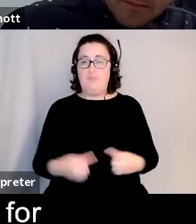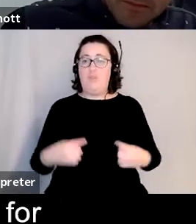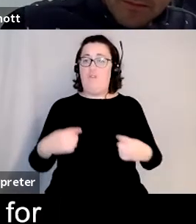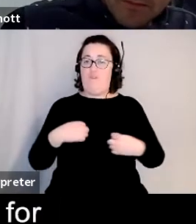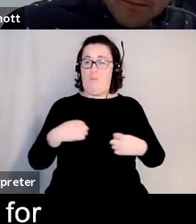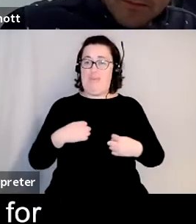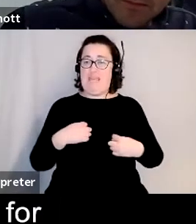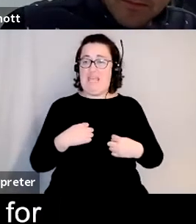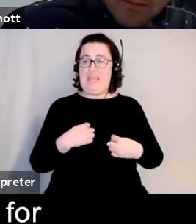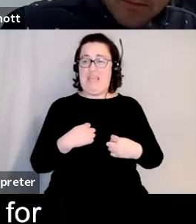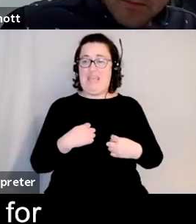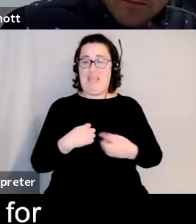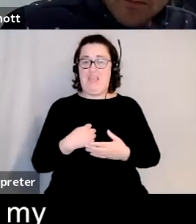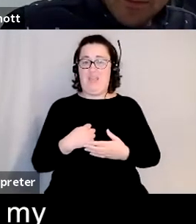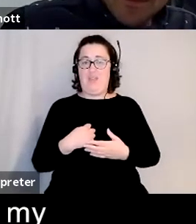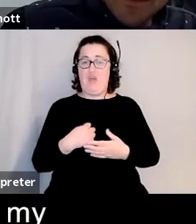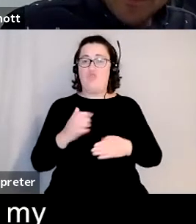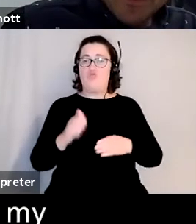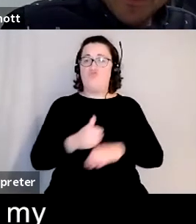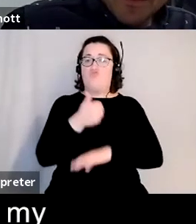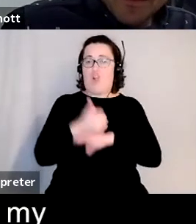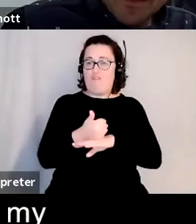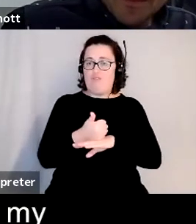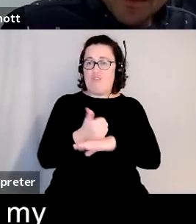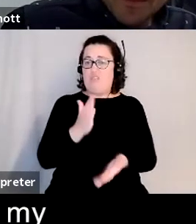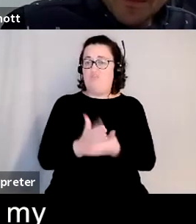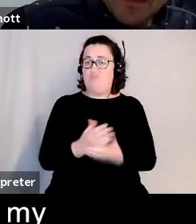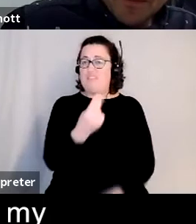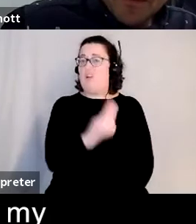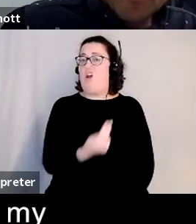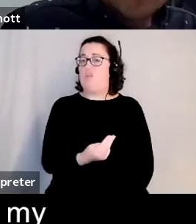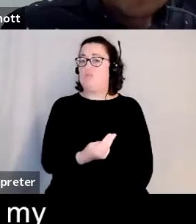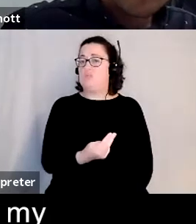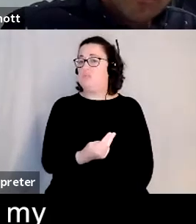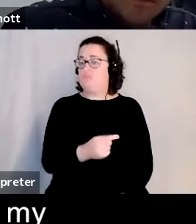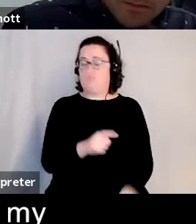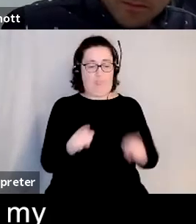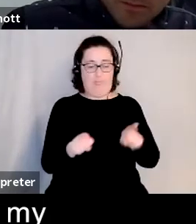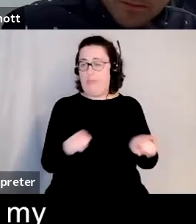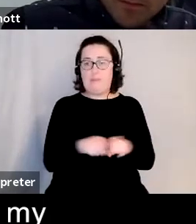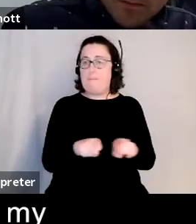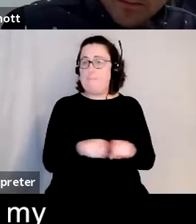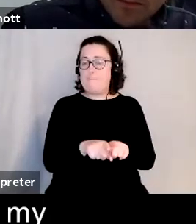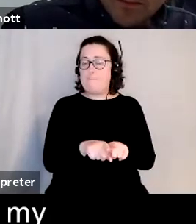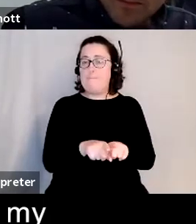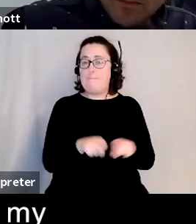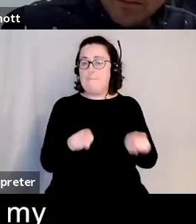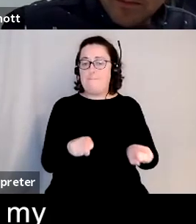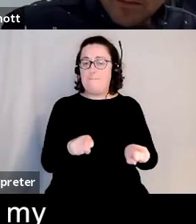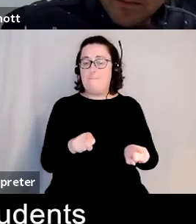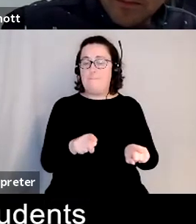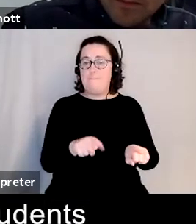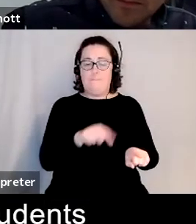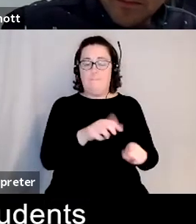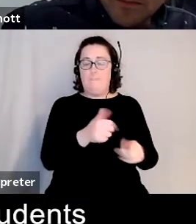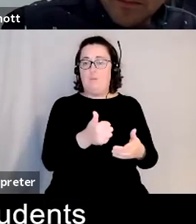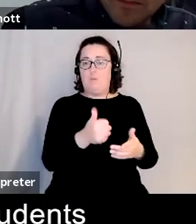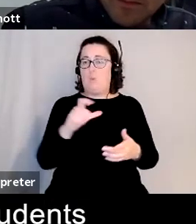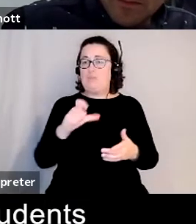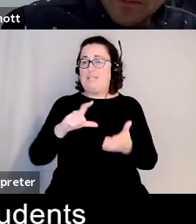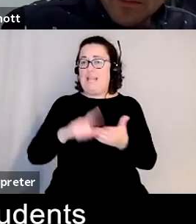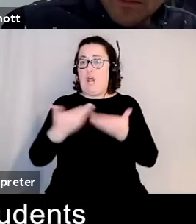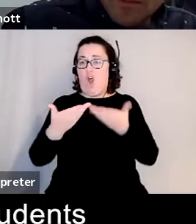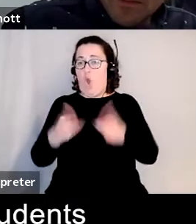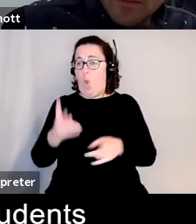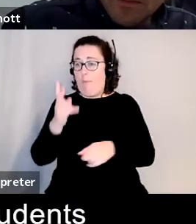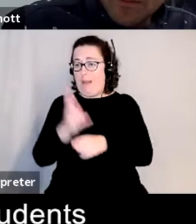recovery that's the only way i can put it it's helped me maintain my recovery and the fact that city lips managed to reopen